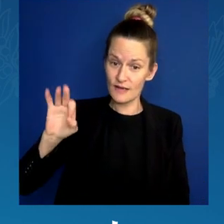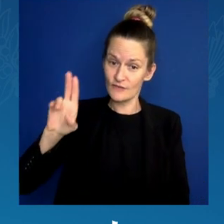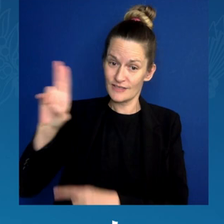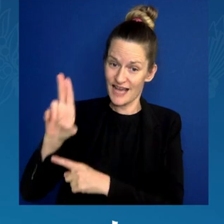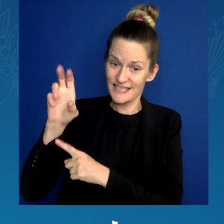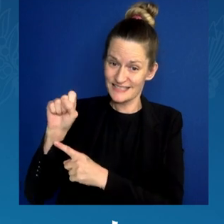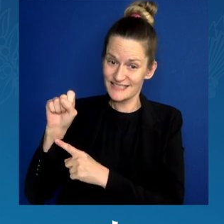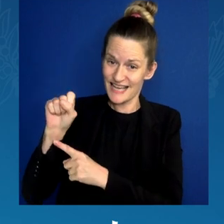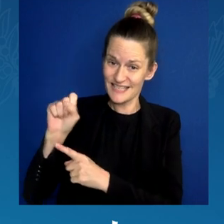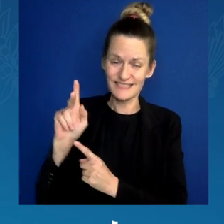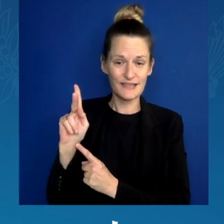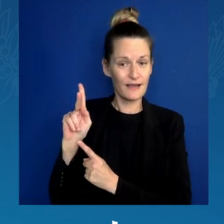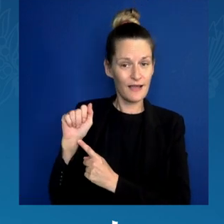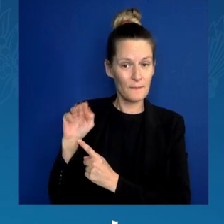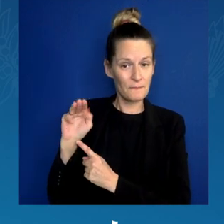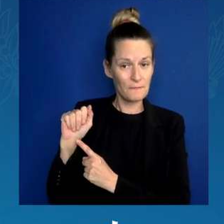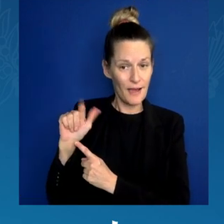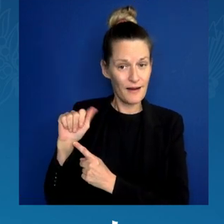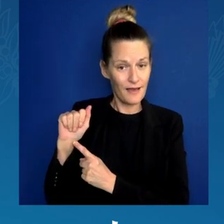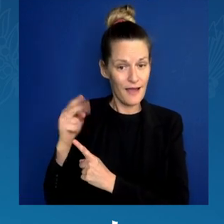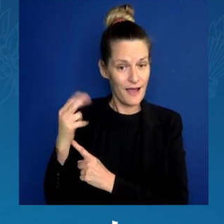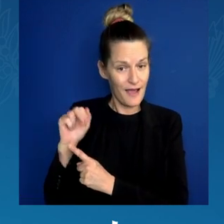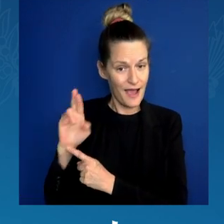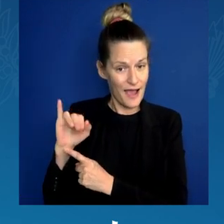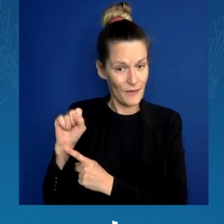about voting here in Southfield.